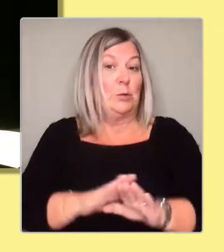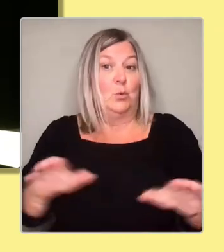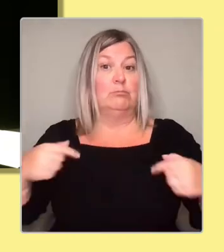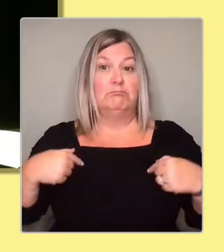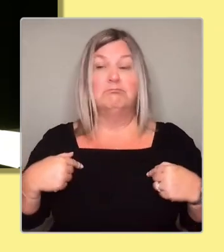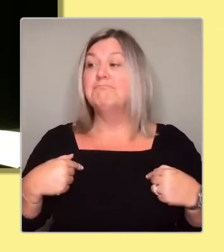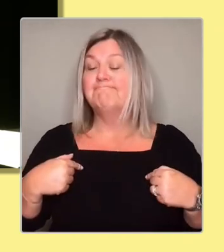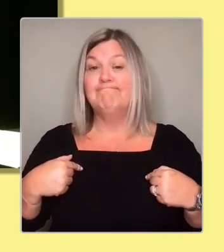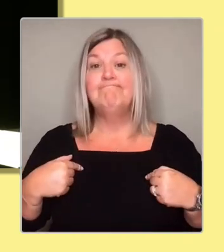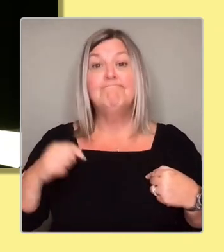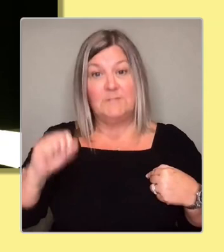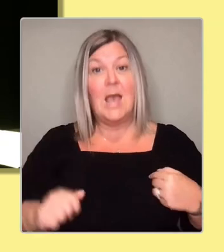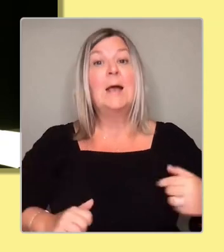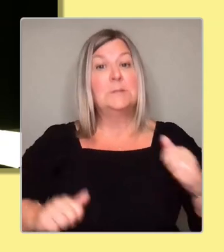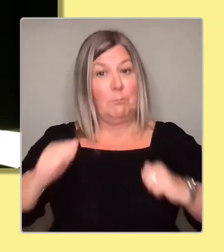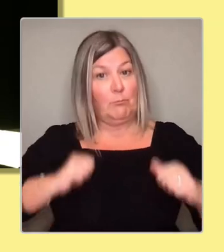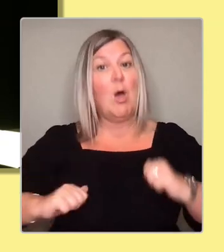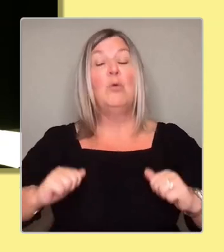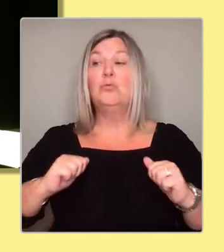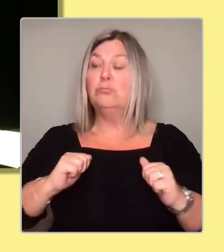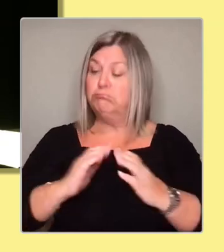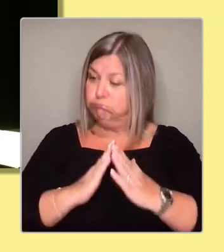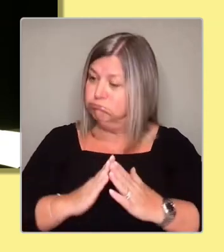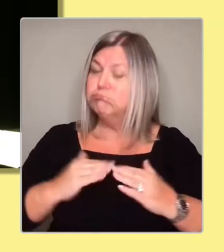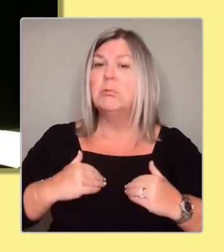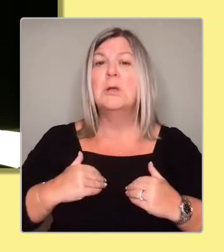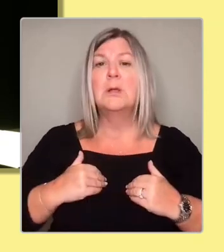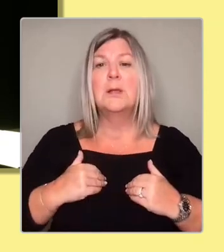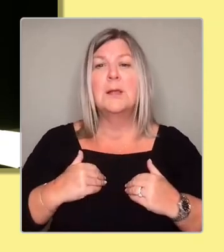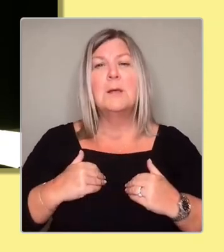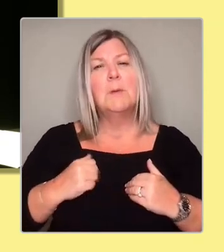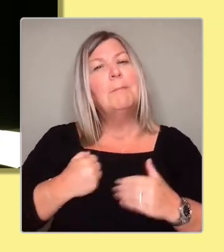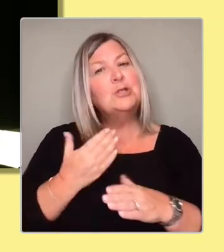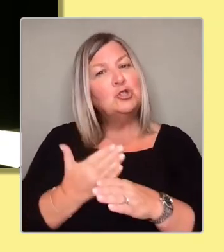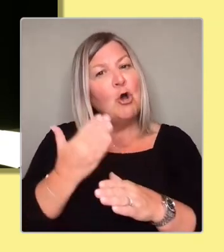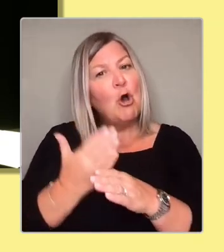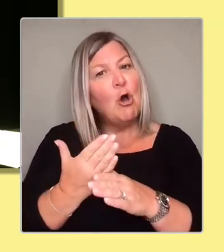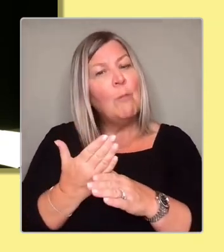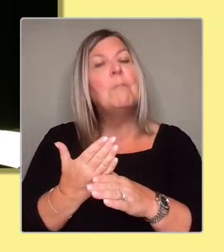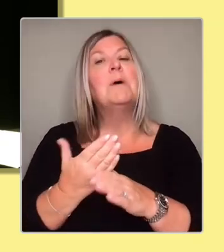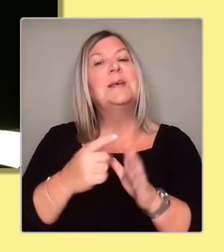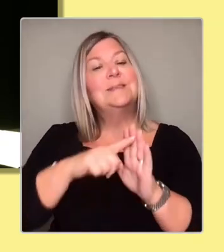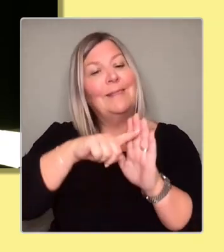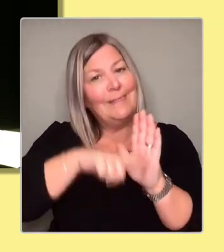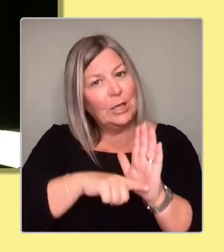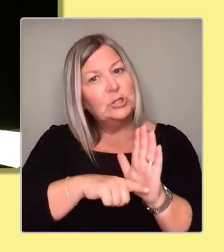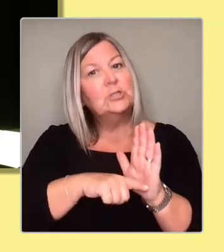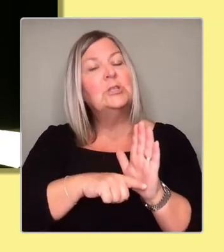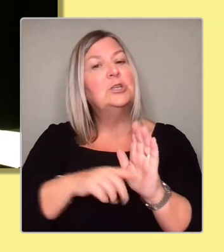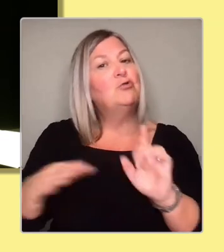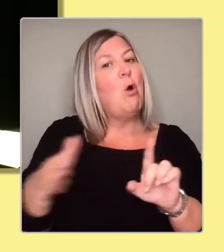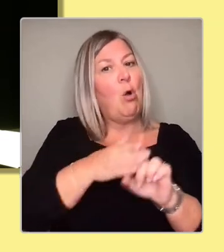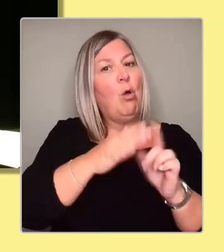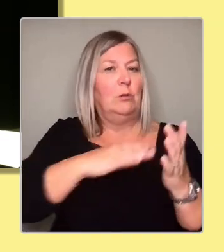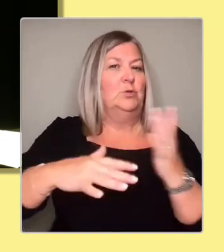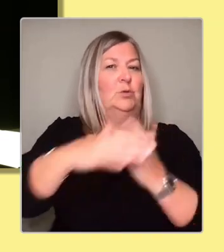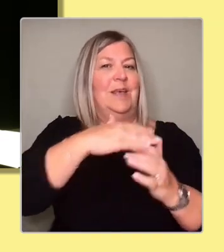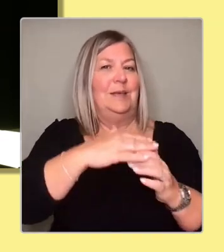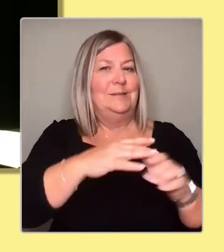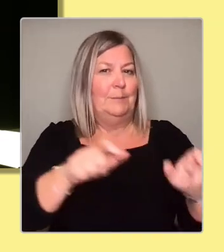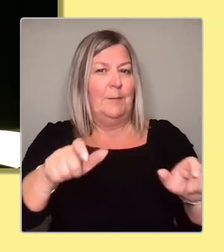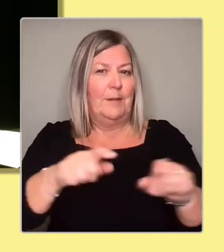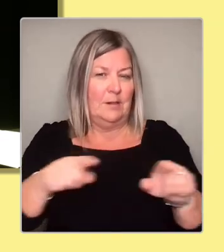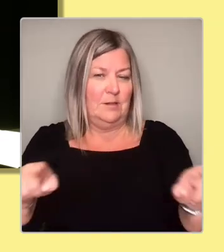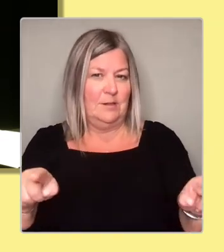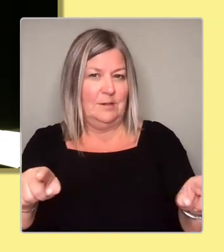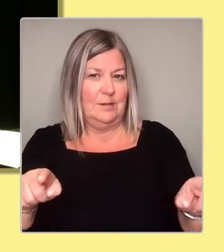as first minister would be to legislate for all of society. And you have to look at what is in the best